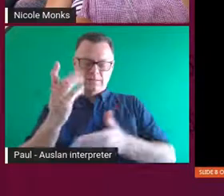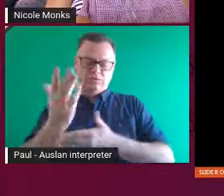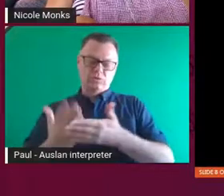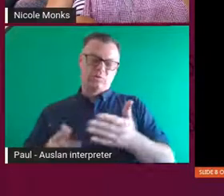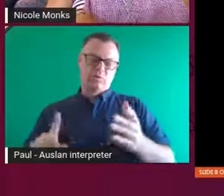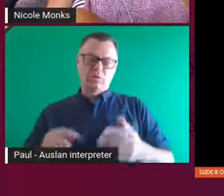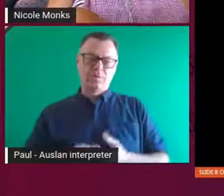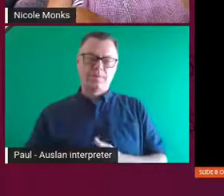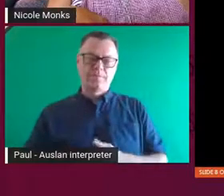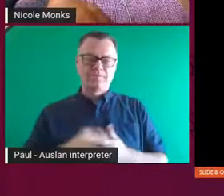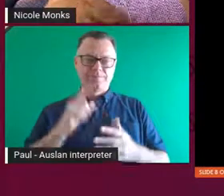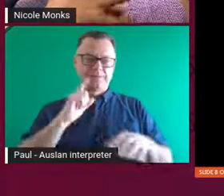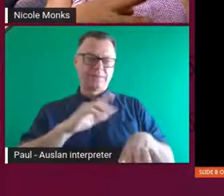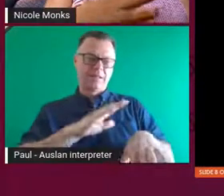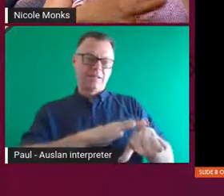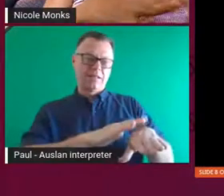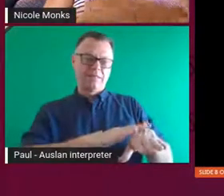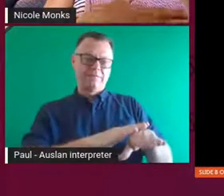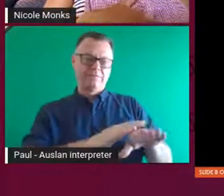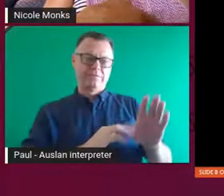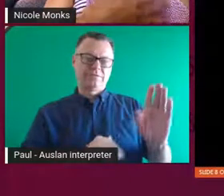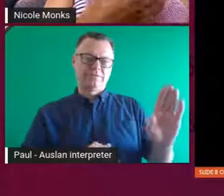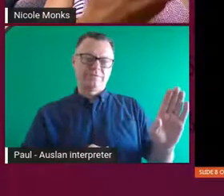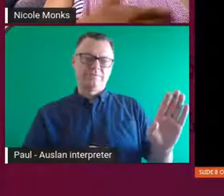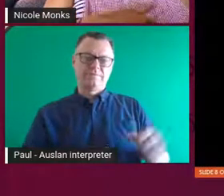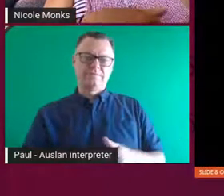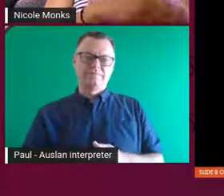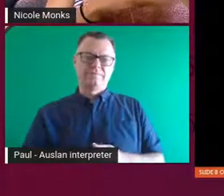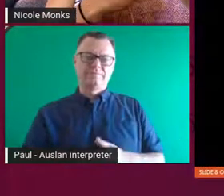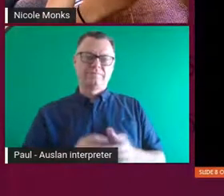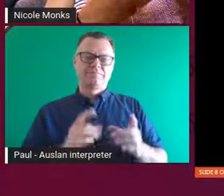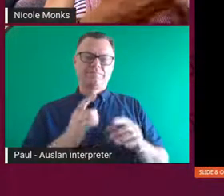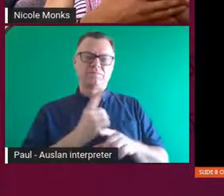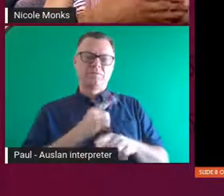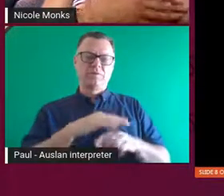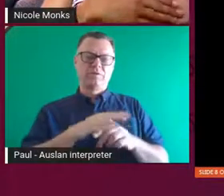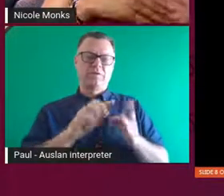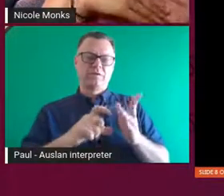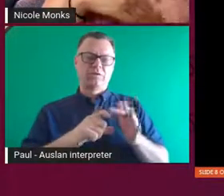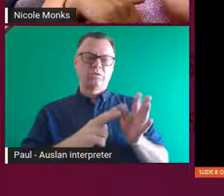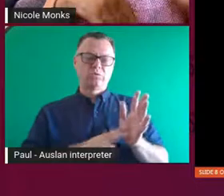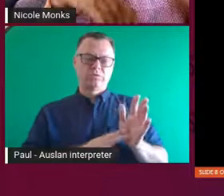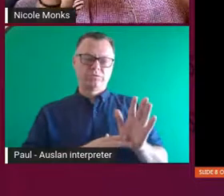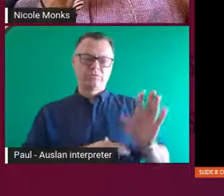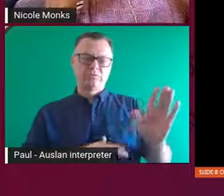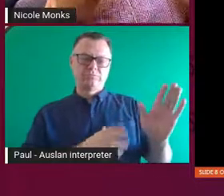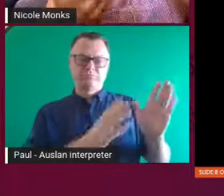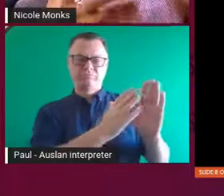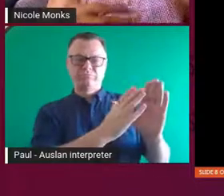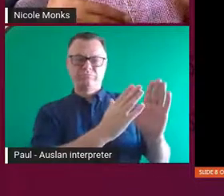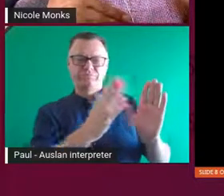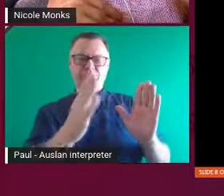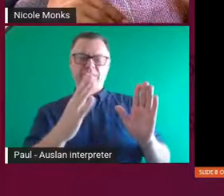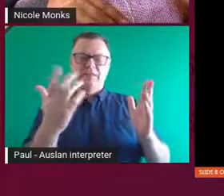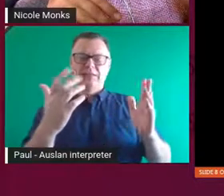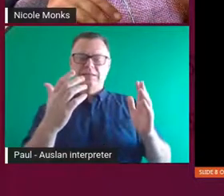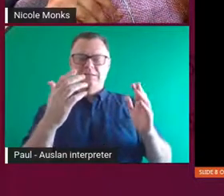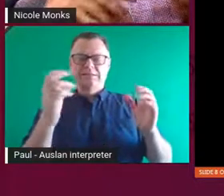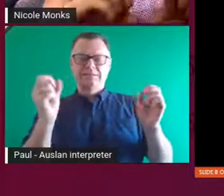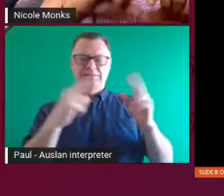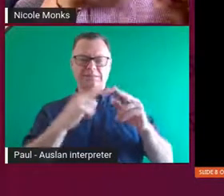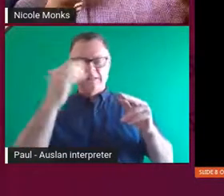it starts on the left-hand side and it's about the ocean on that side and the headlands. And then